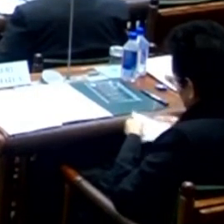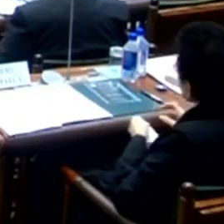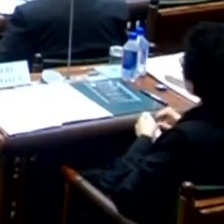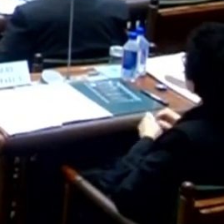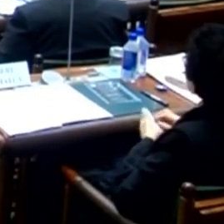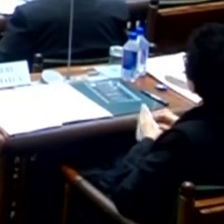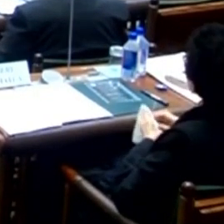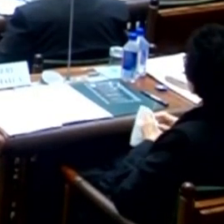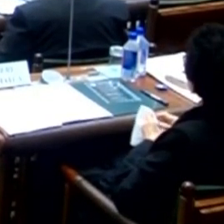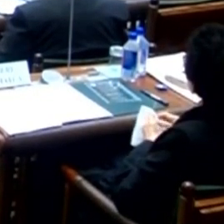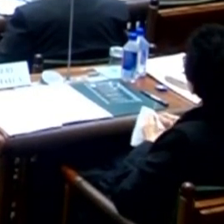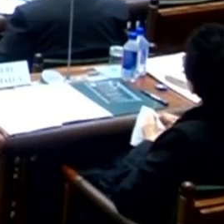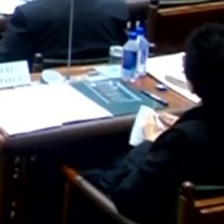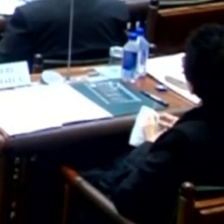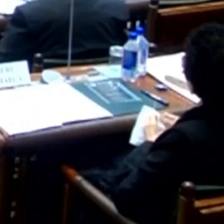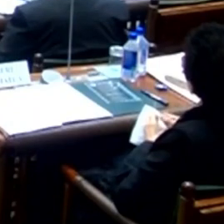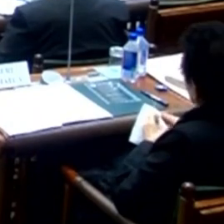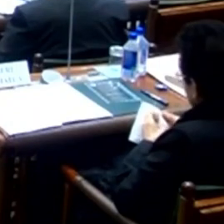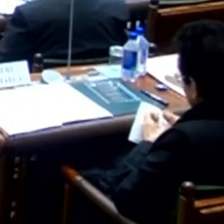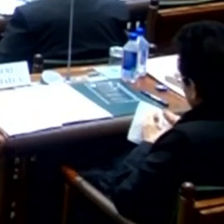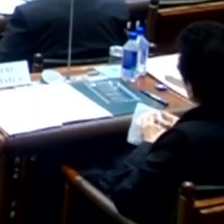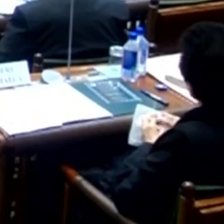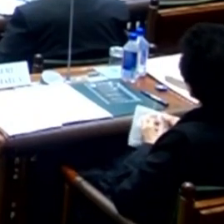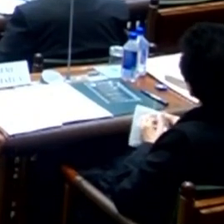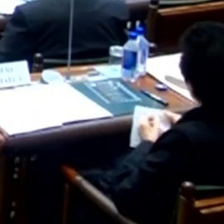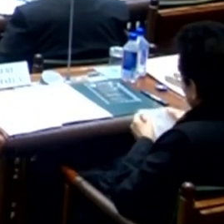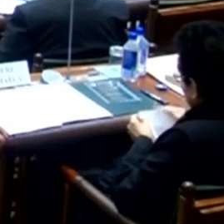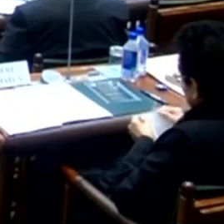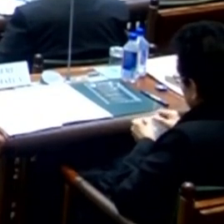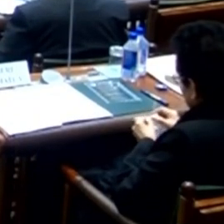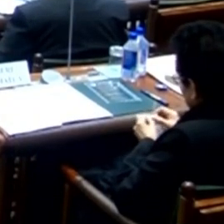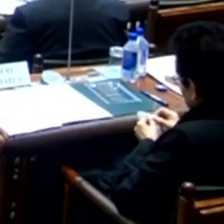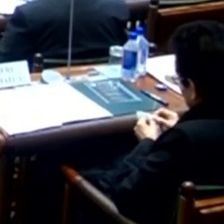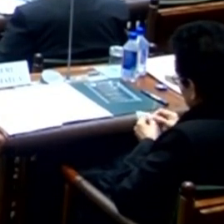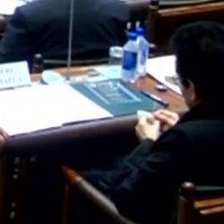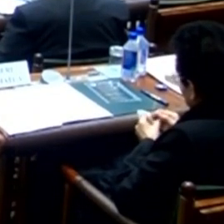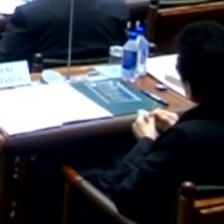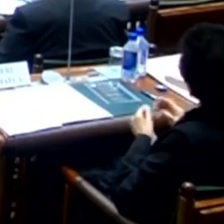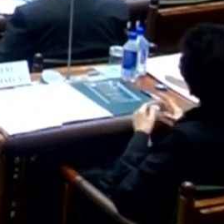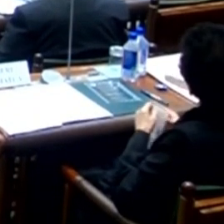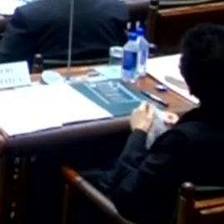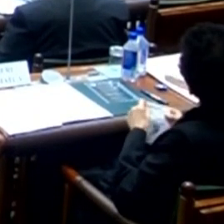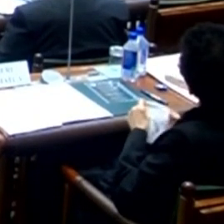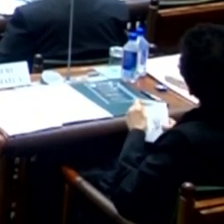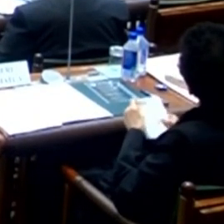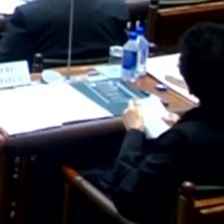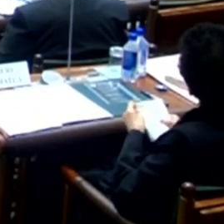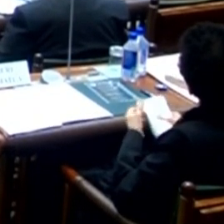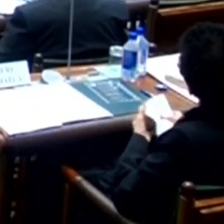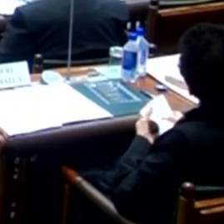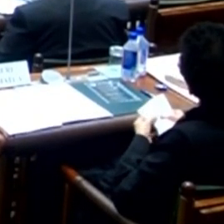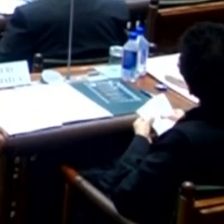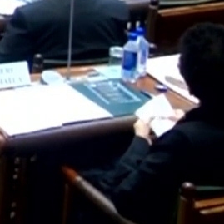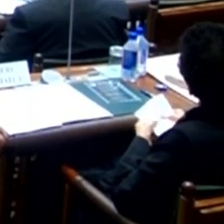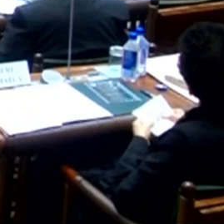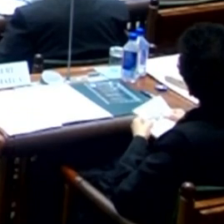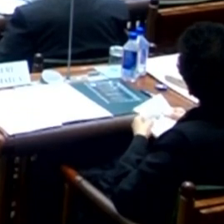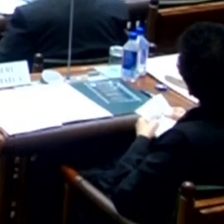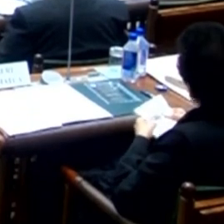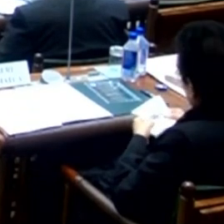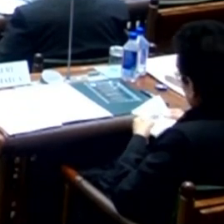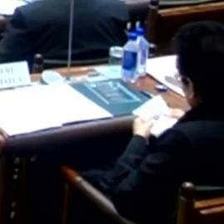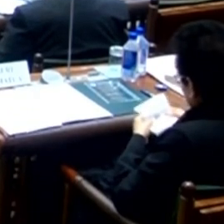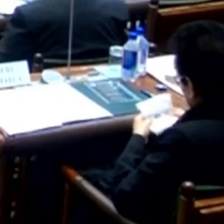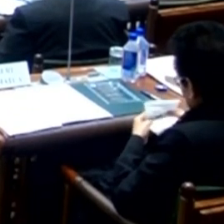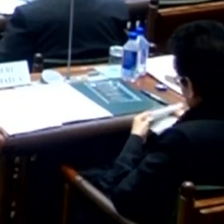Thank you, Honorable Speaker. Mr. Speaker, sir, as you are well aware, I am not an economist, nor do I have any